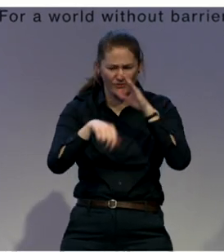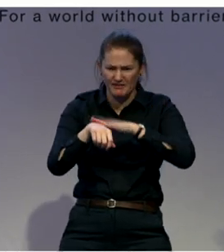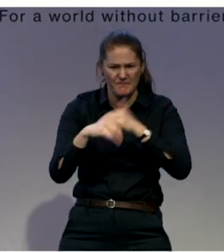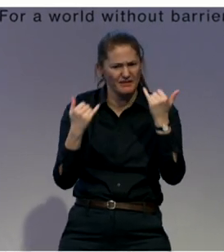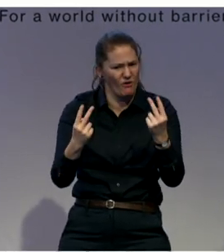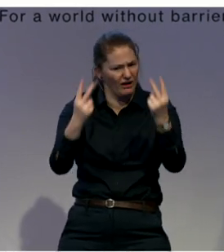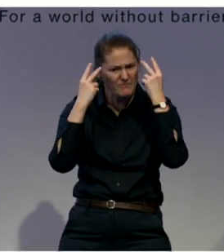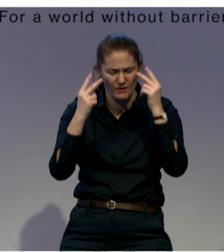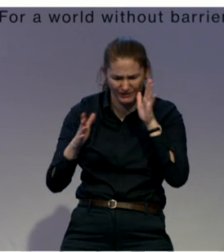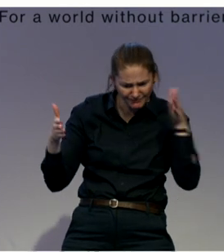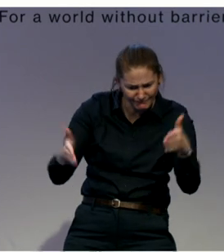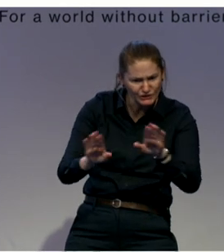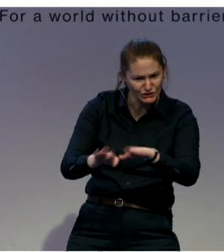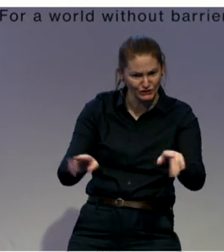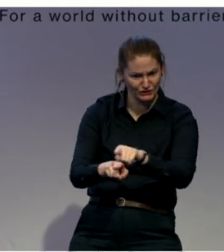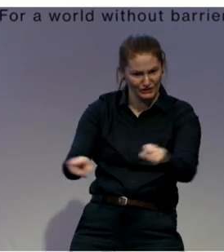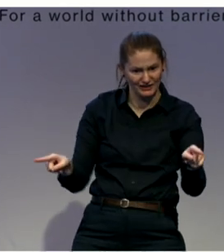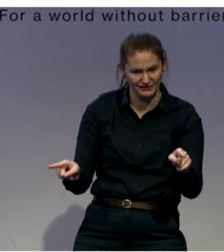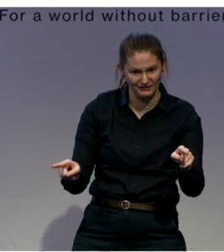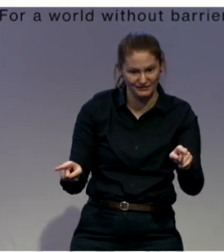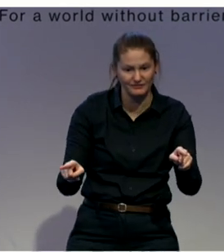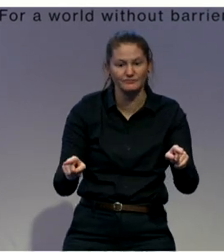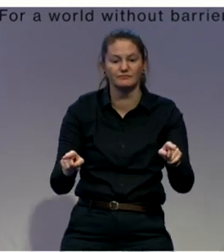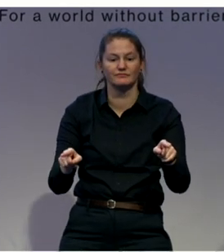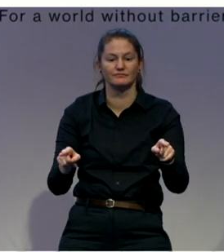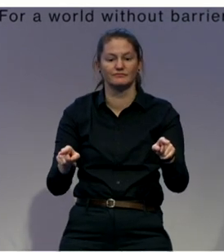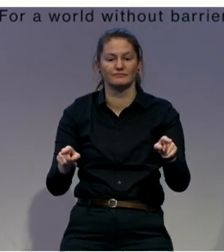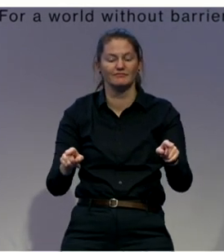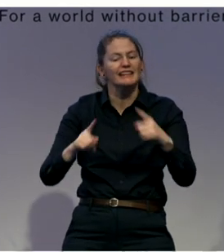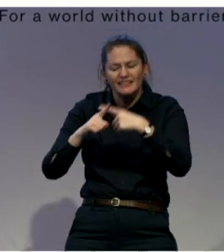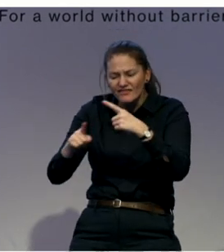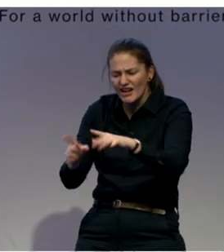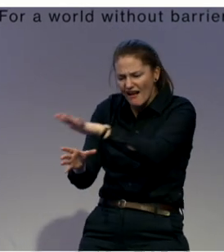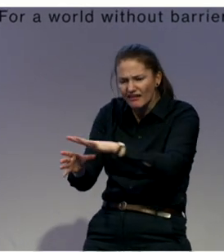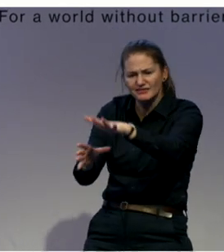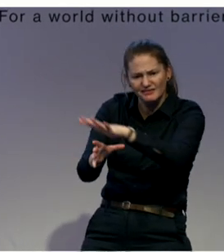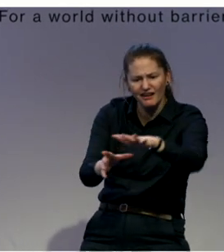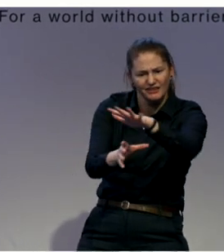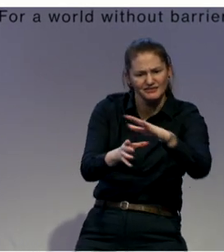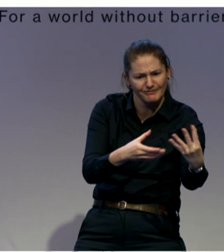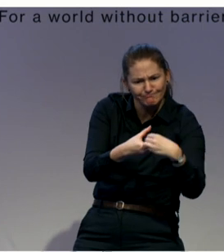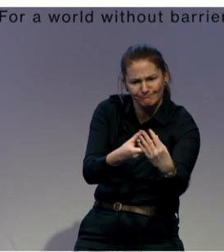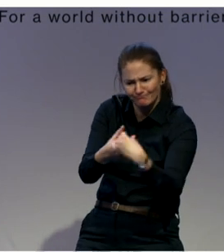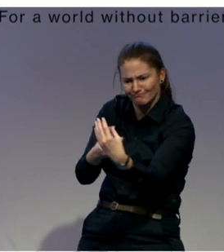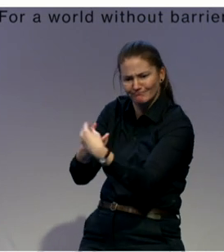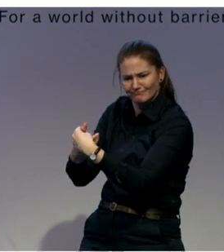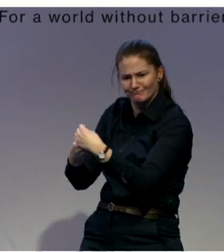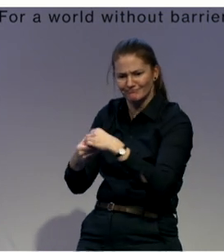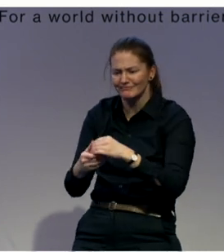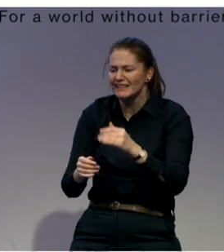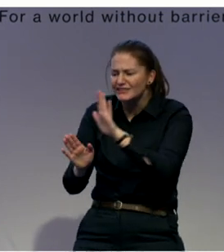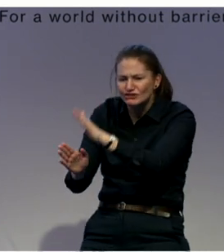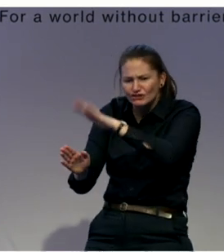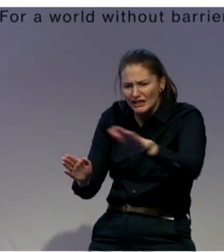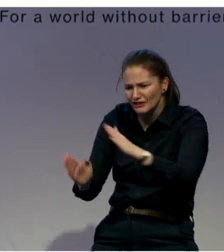care and placement plan, and time, time for each child. Because this process that we have evidences